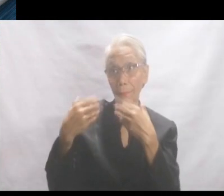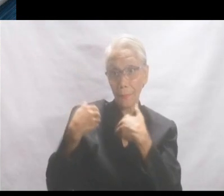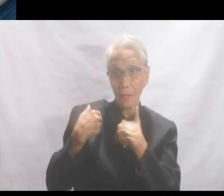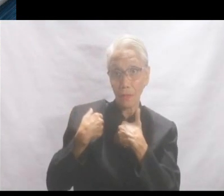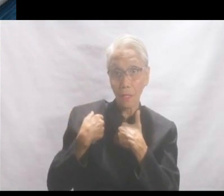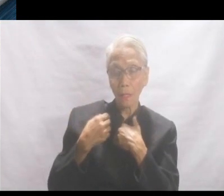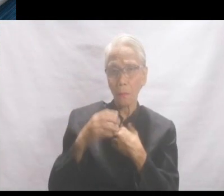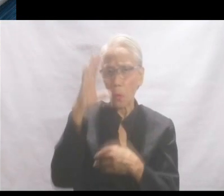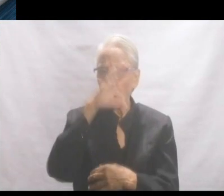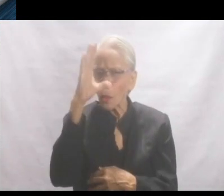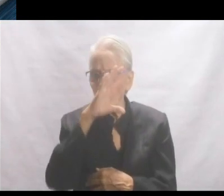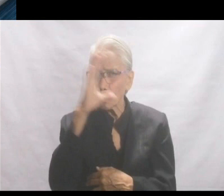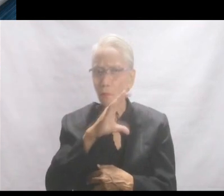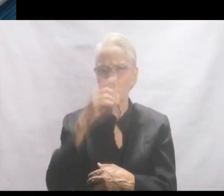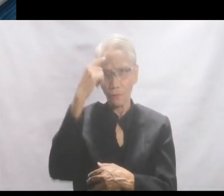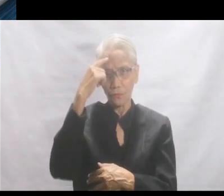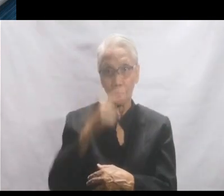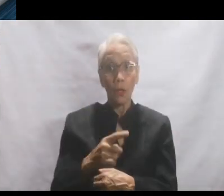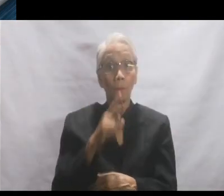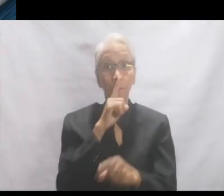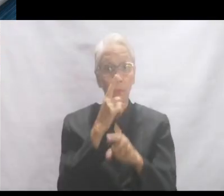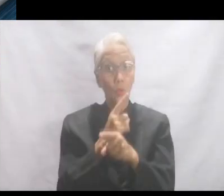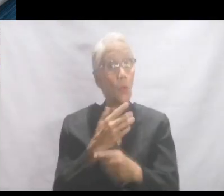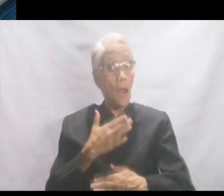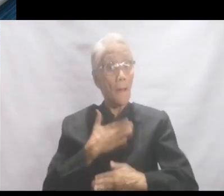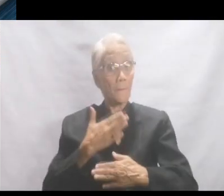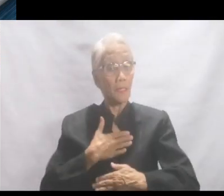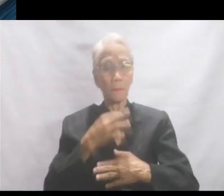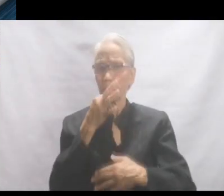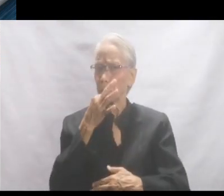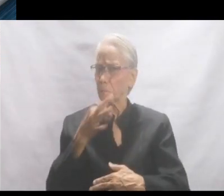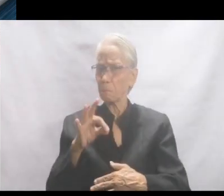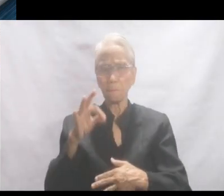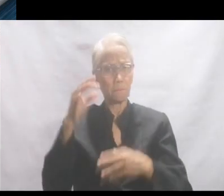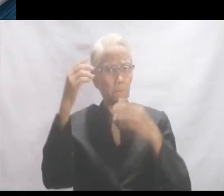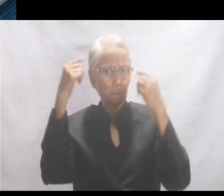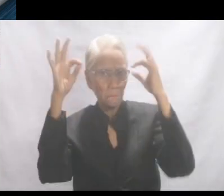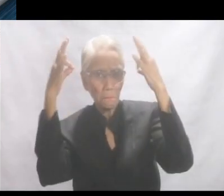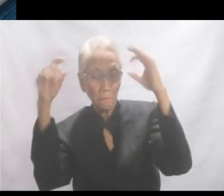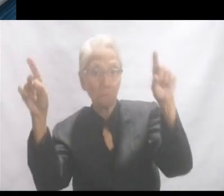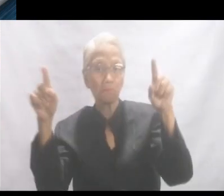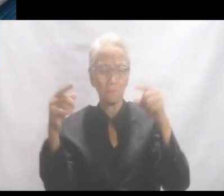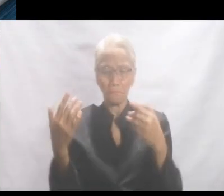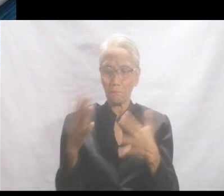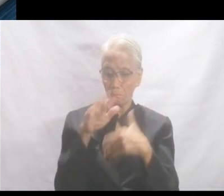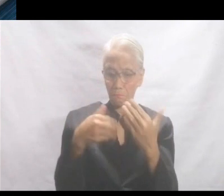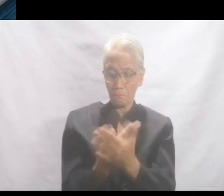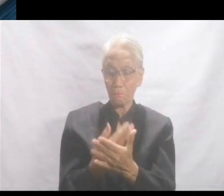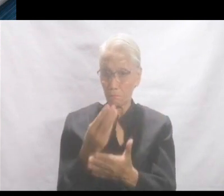ever to find true happiness, fame and fortune all the wealth in this material world